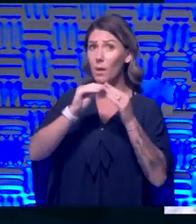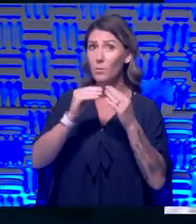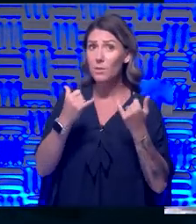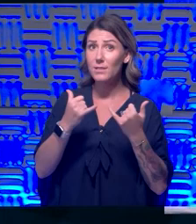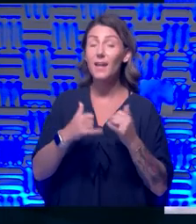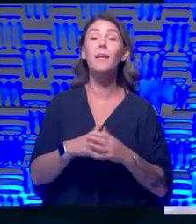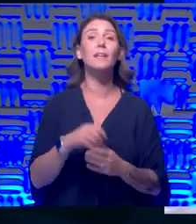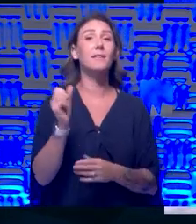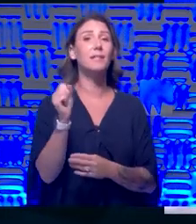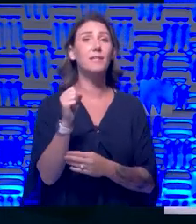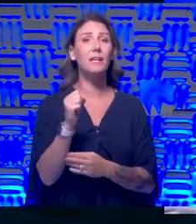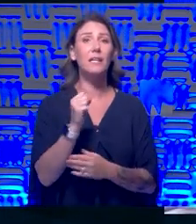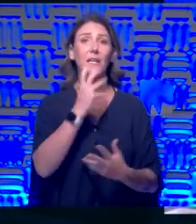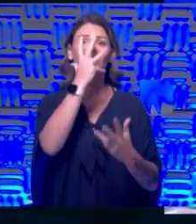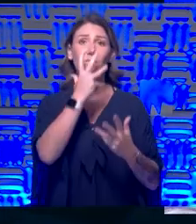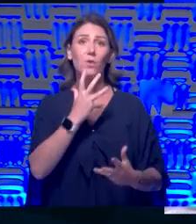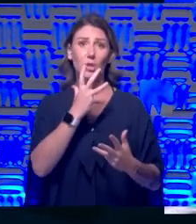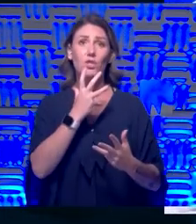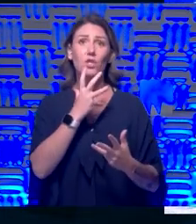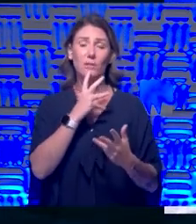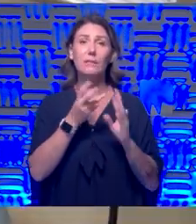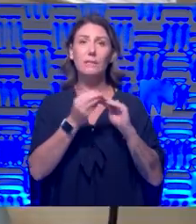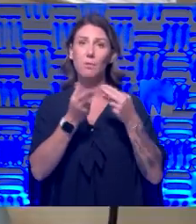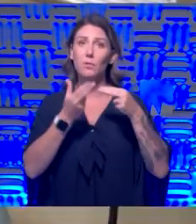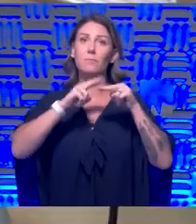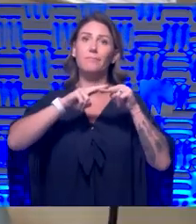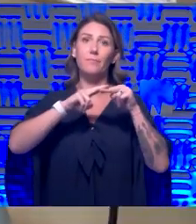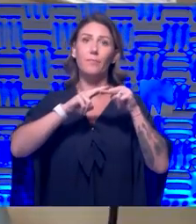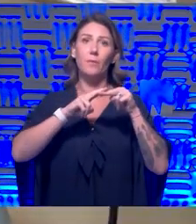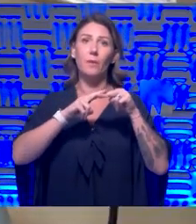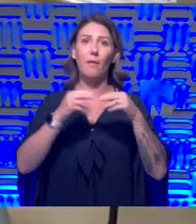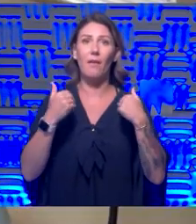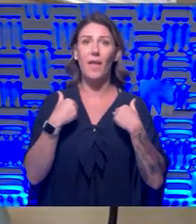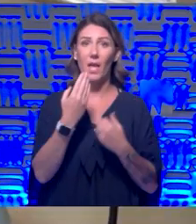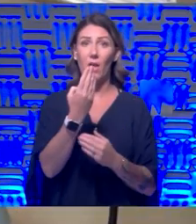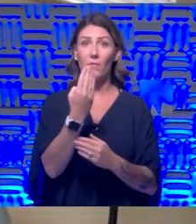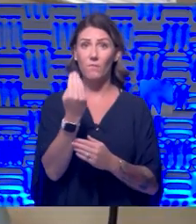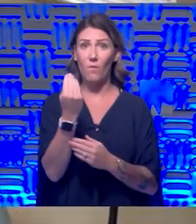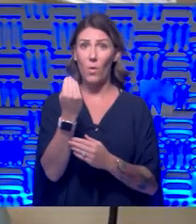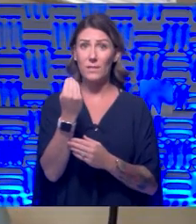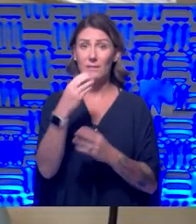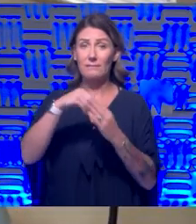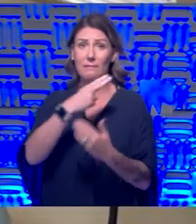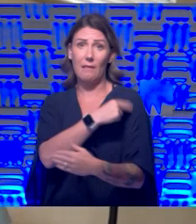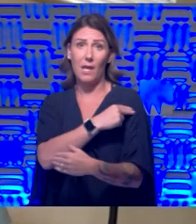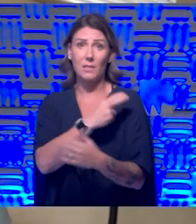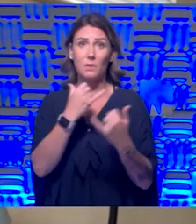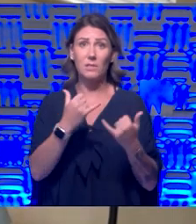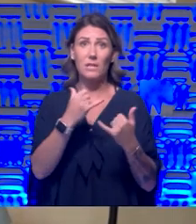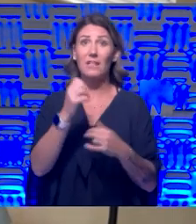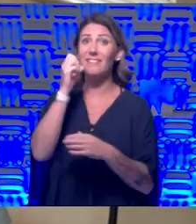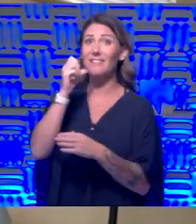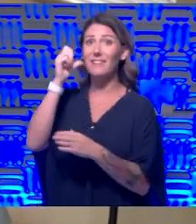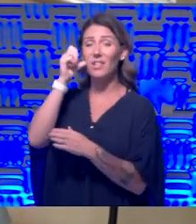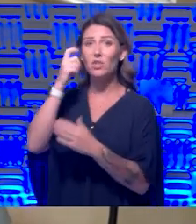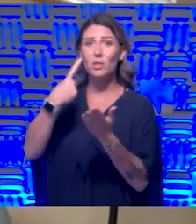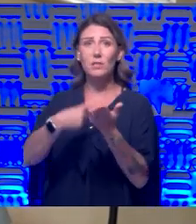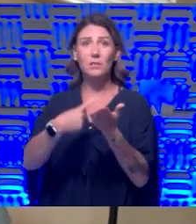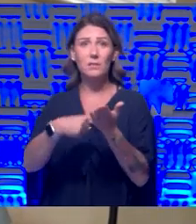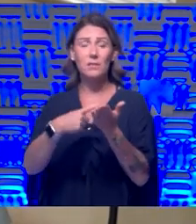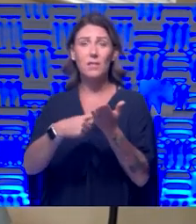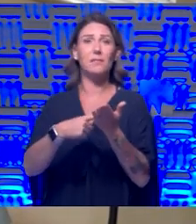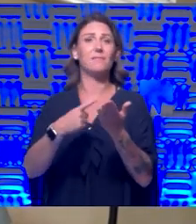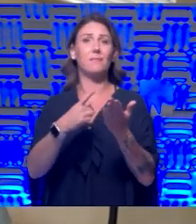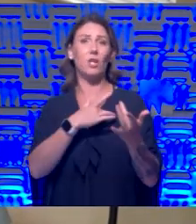do. So unfortunately, our numbers have gone up. We have 14 in the hospital today. And yesterday we talked about there was such a